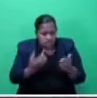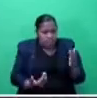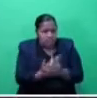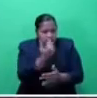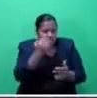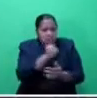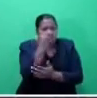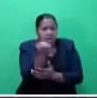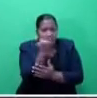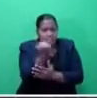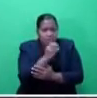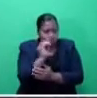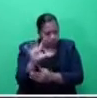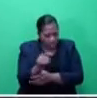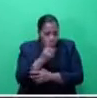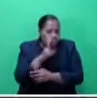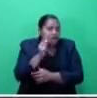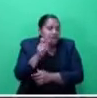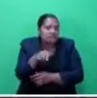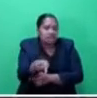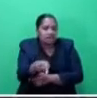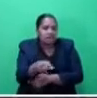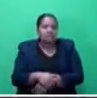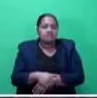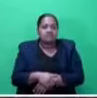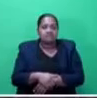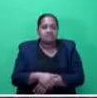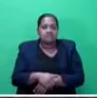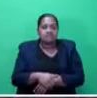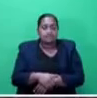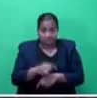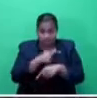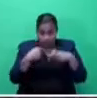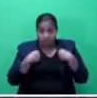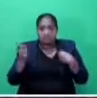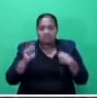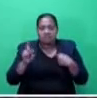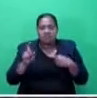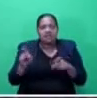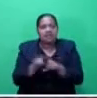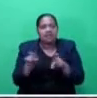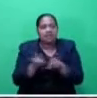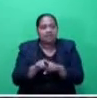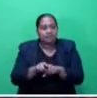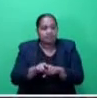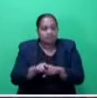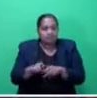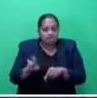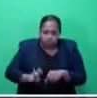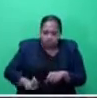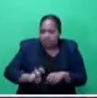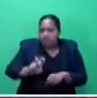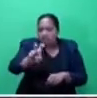them. Secondly, Mr. Speaker, sir, we are the transportation hub of the Pacific, and we work